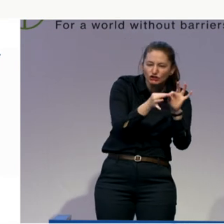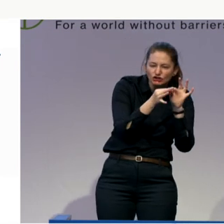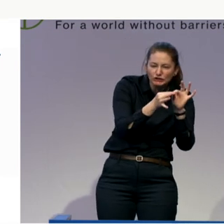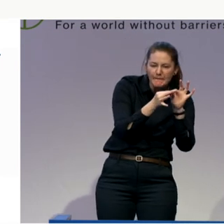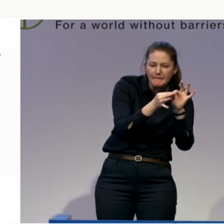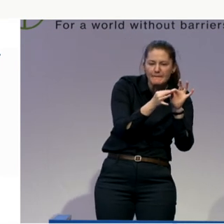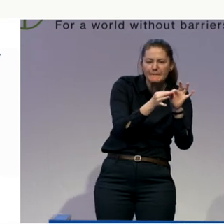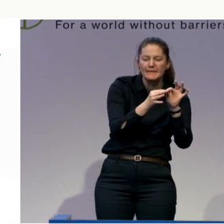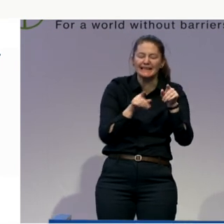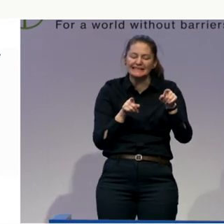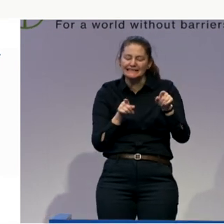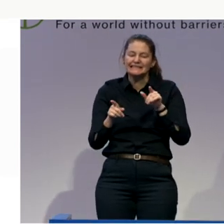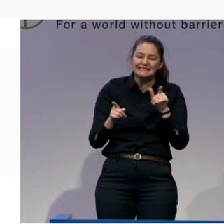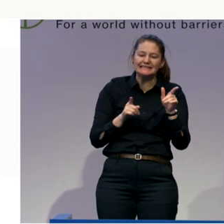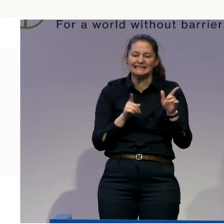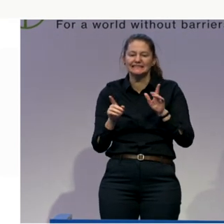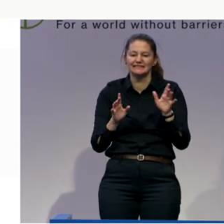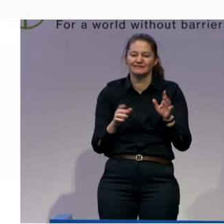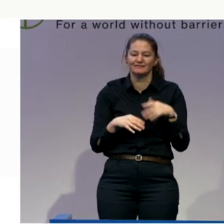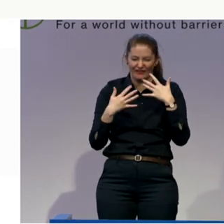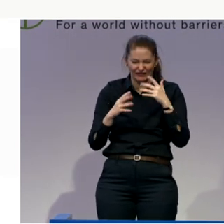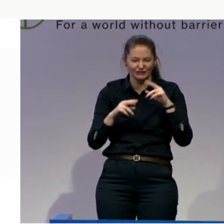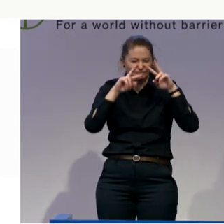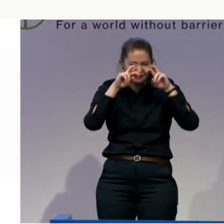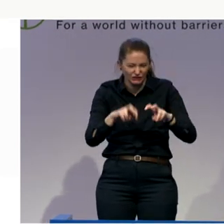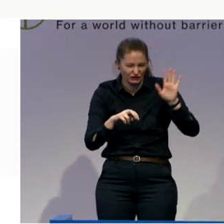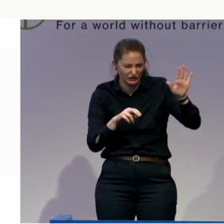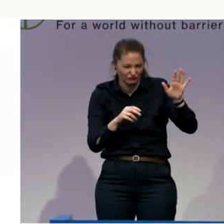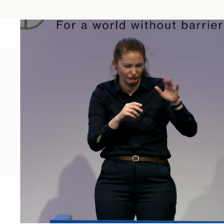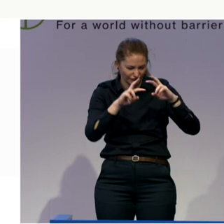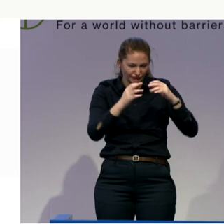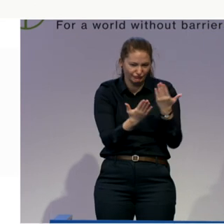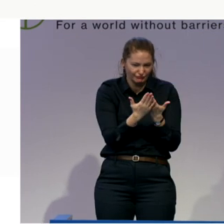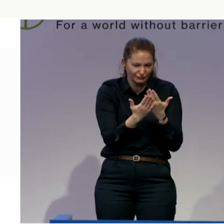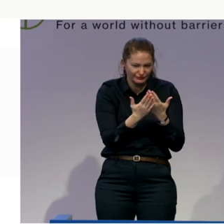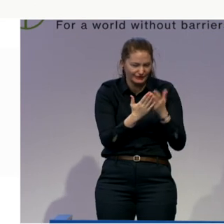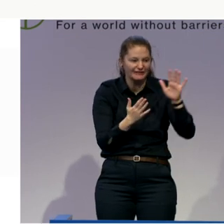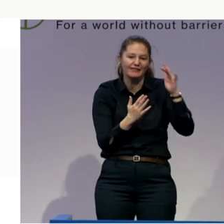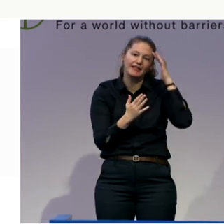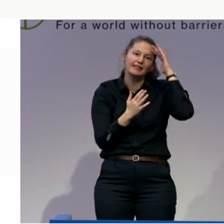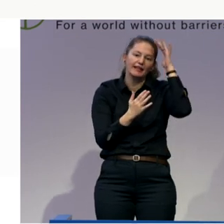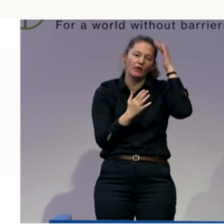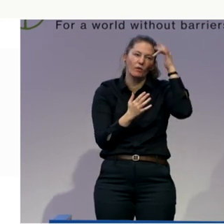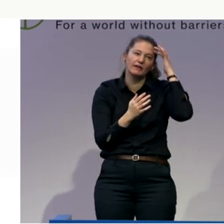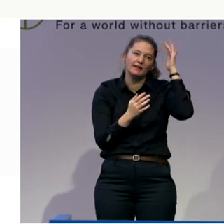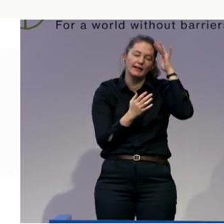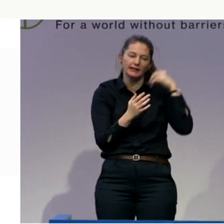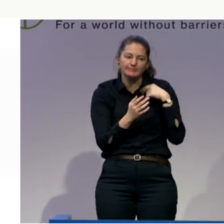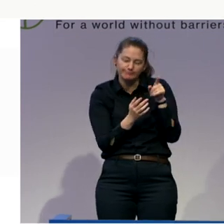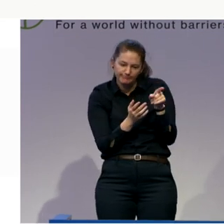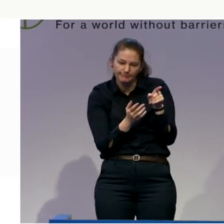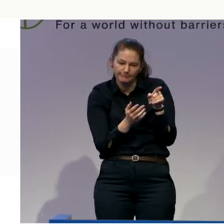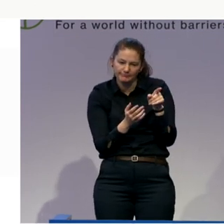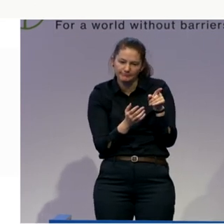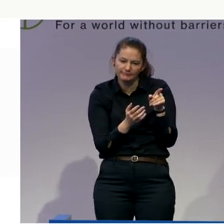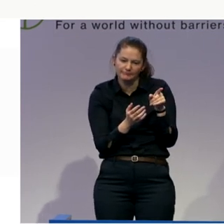In your research and your thinking, what how do you address this